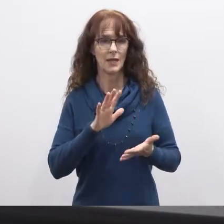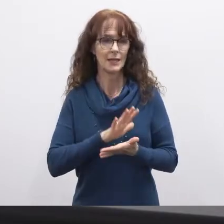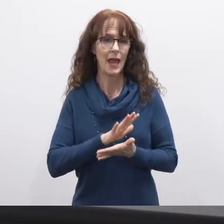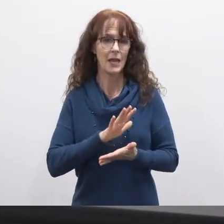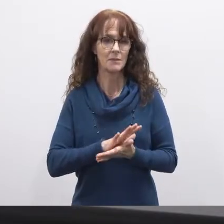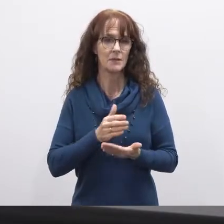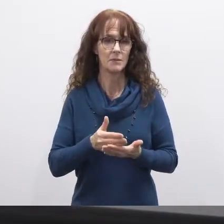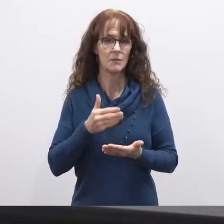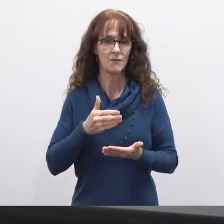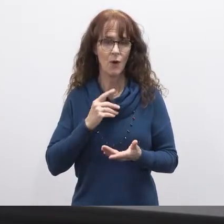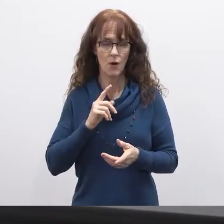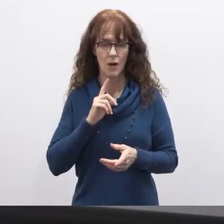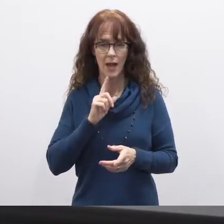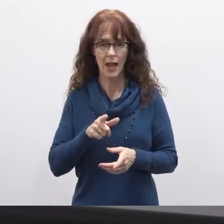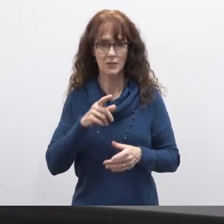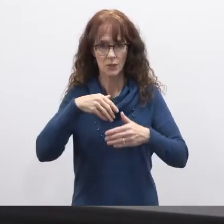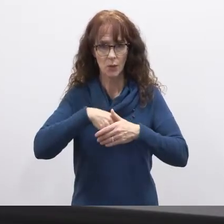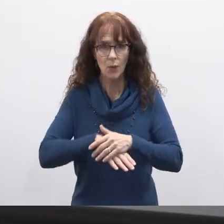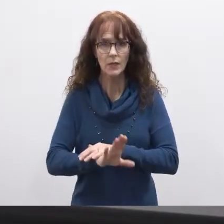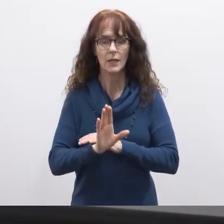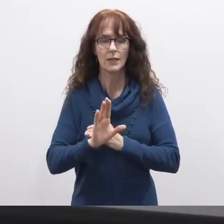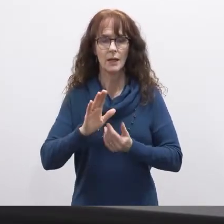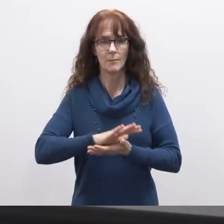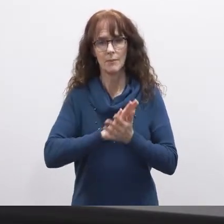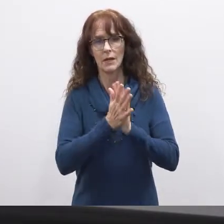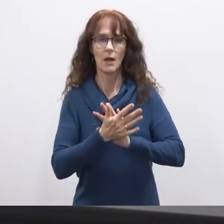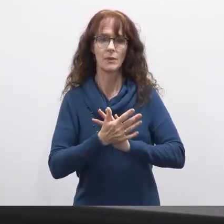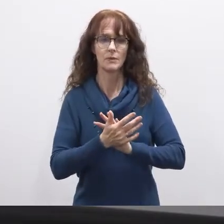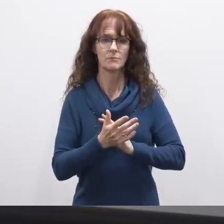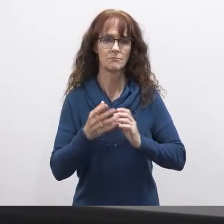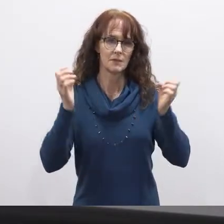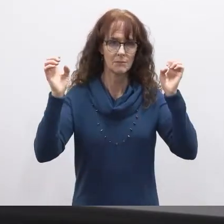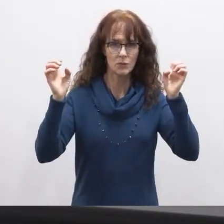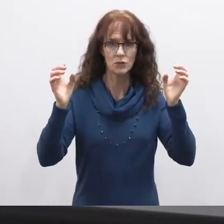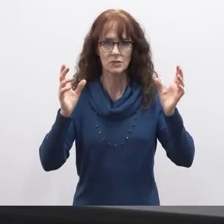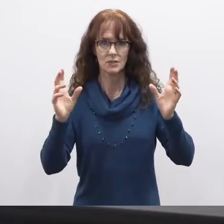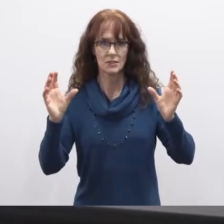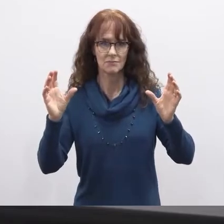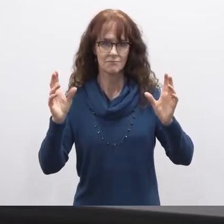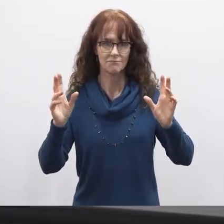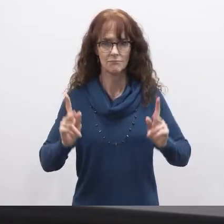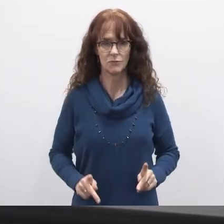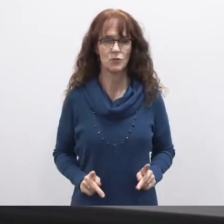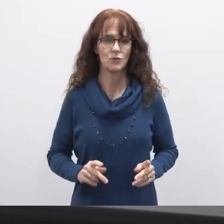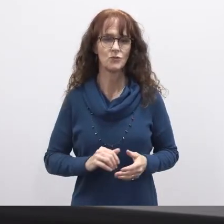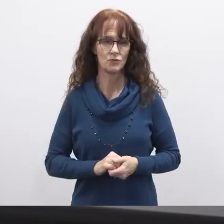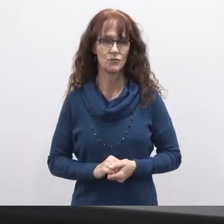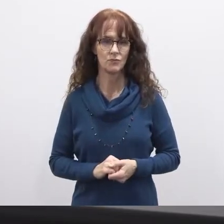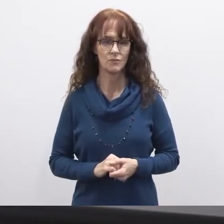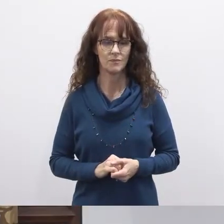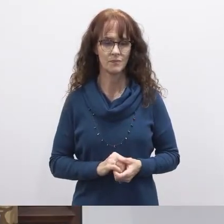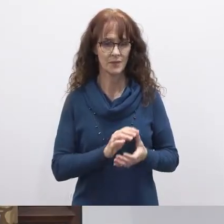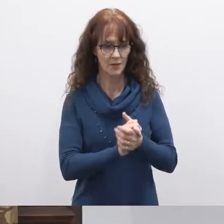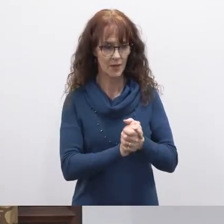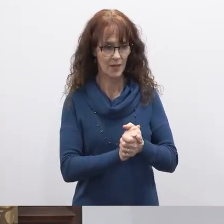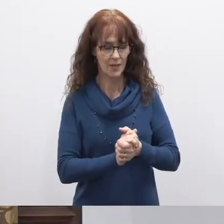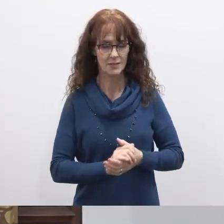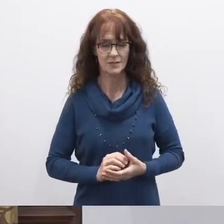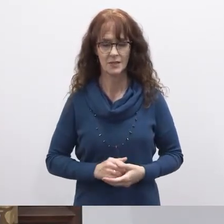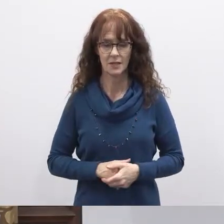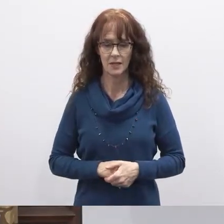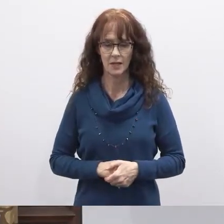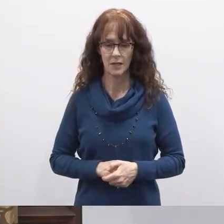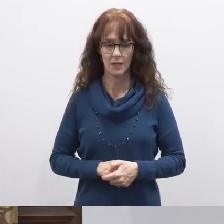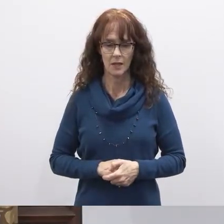before actually going into and proceeding with emergencies and stuff like that congratulations thank you